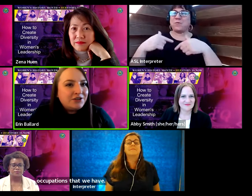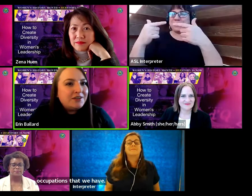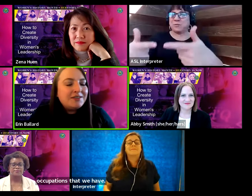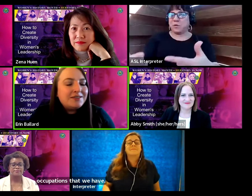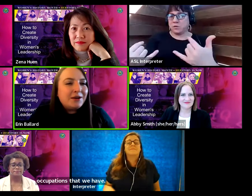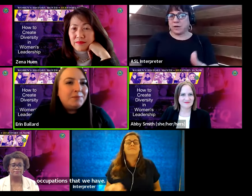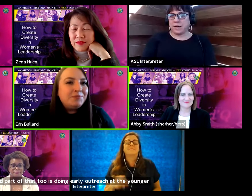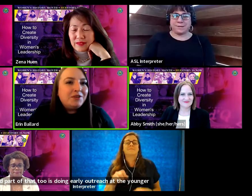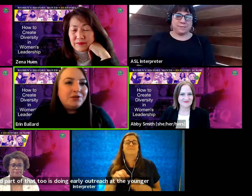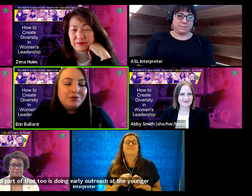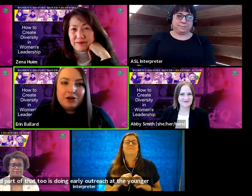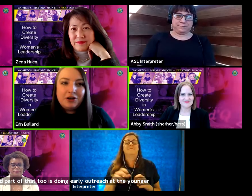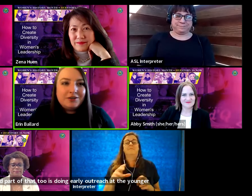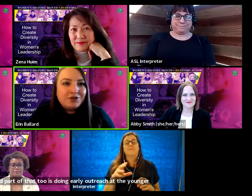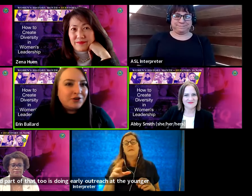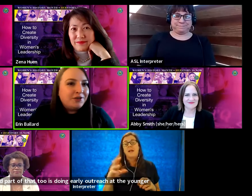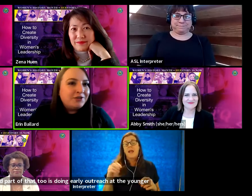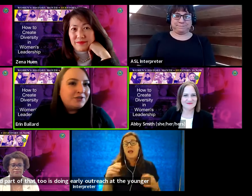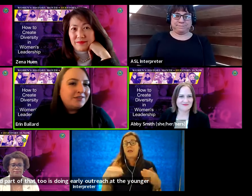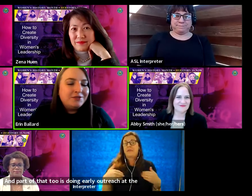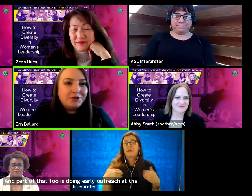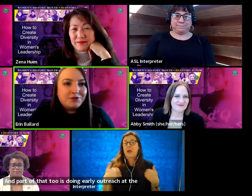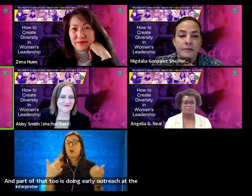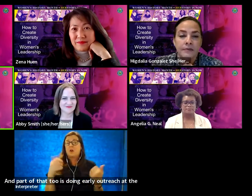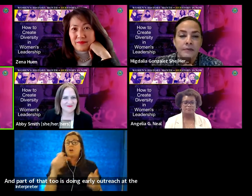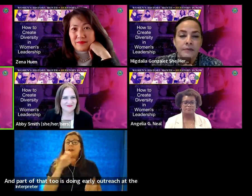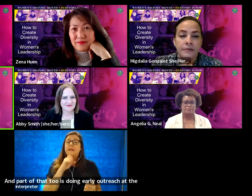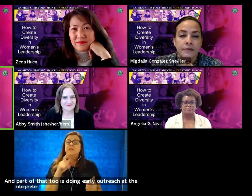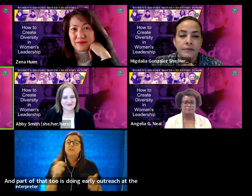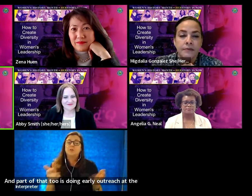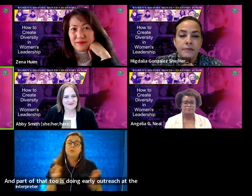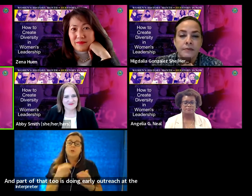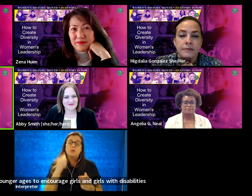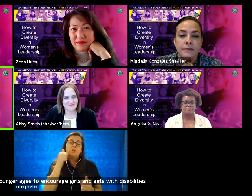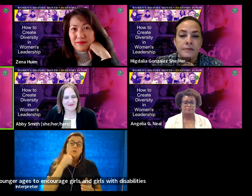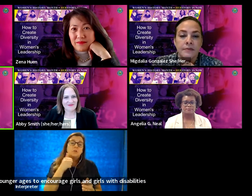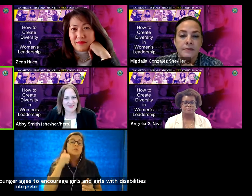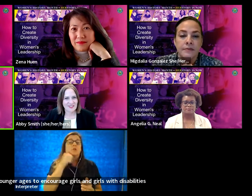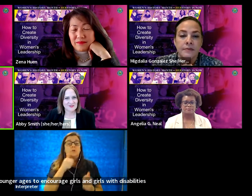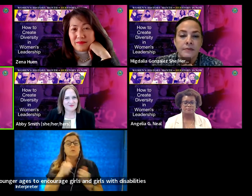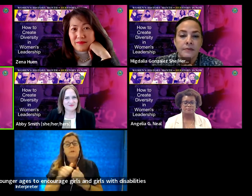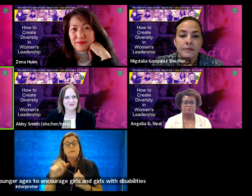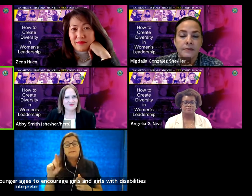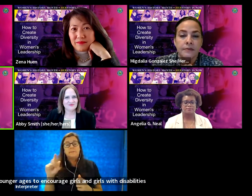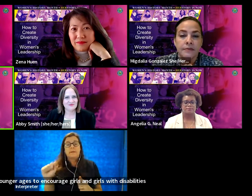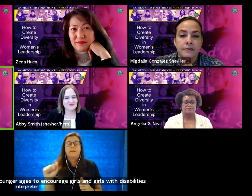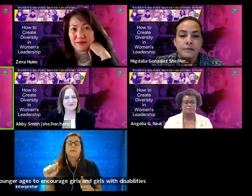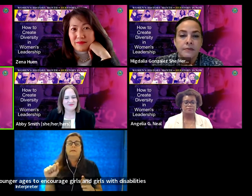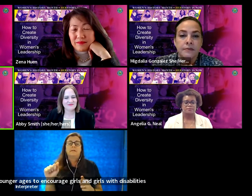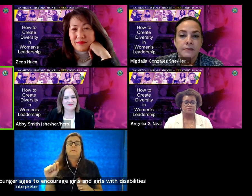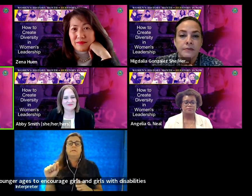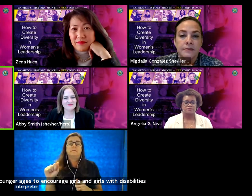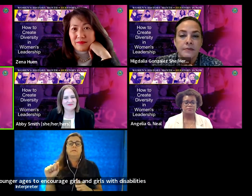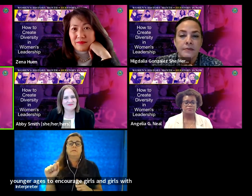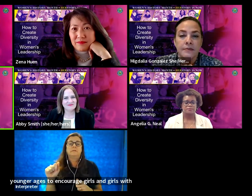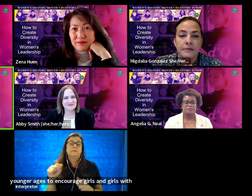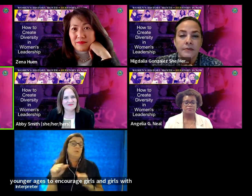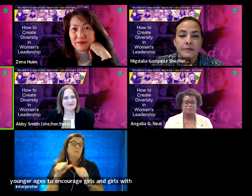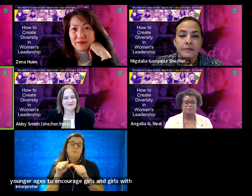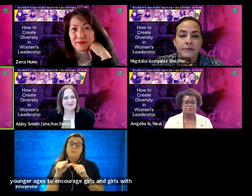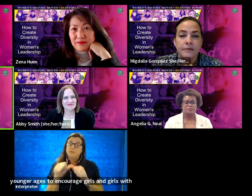ages to encourage girls and girls with disabilities to pursue